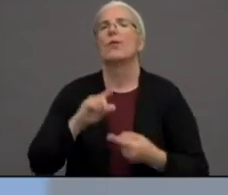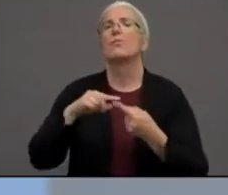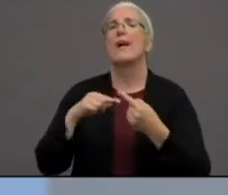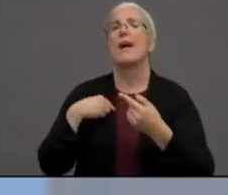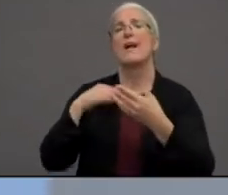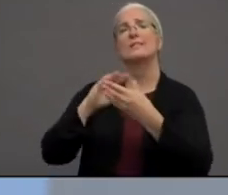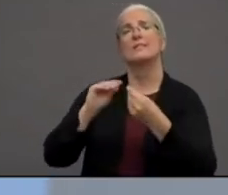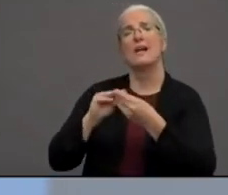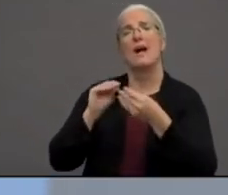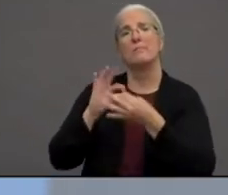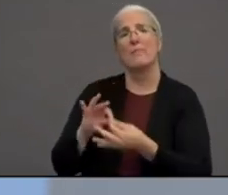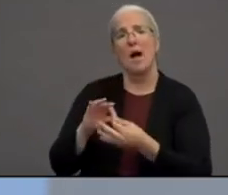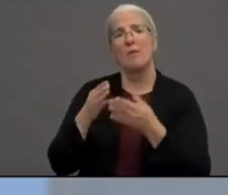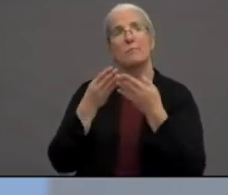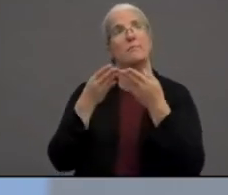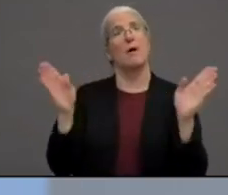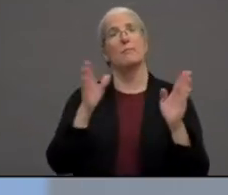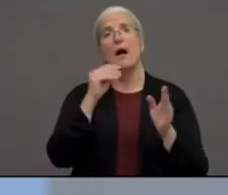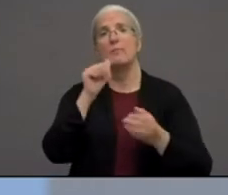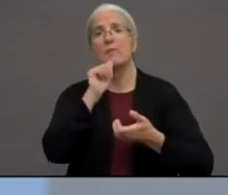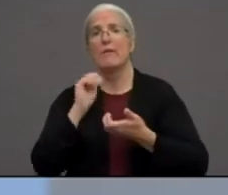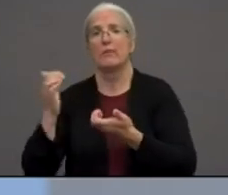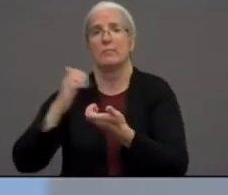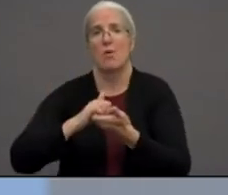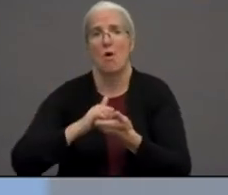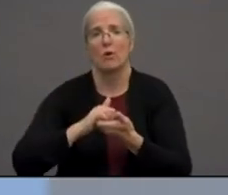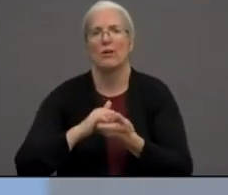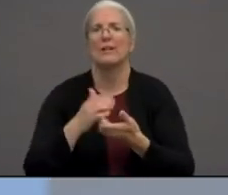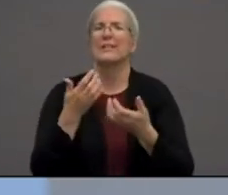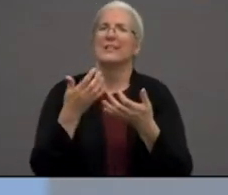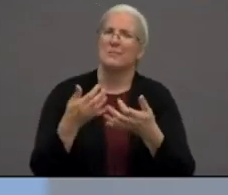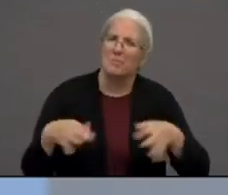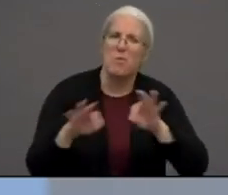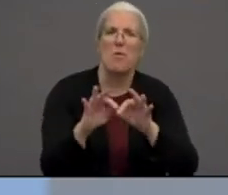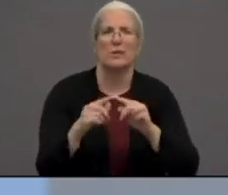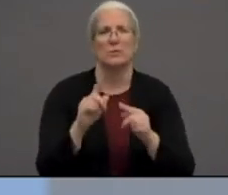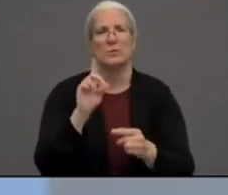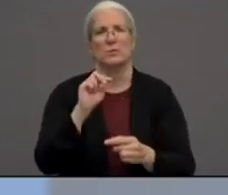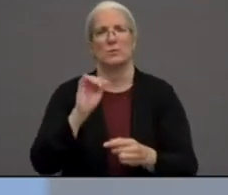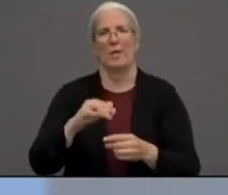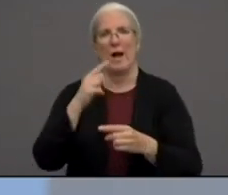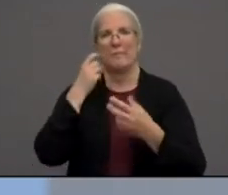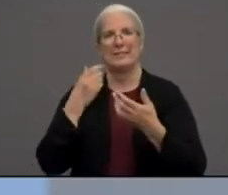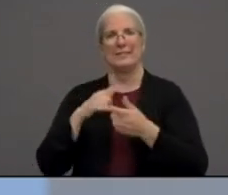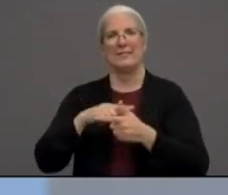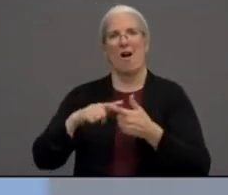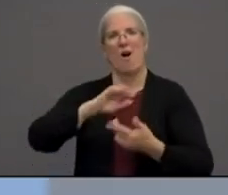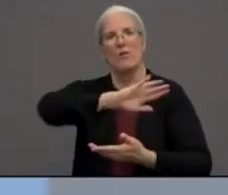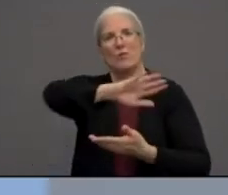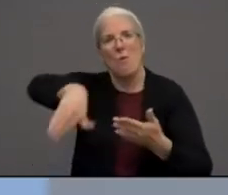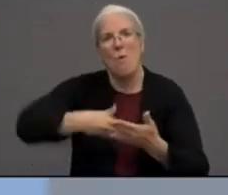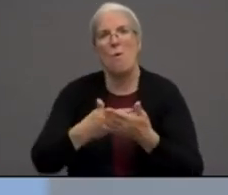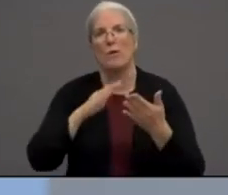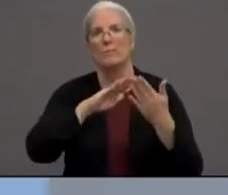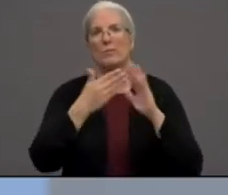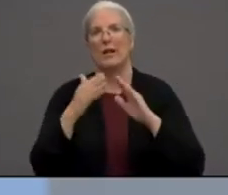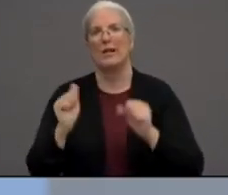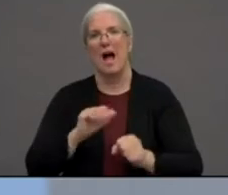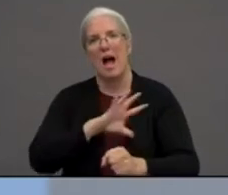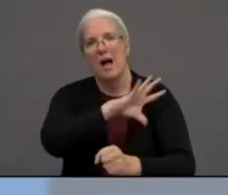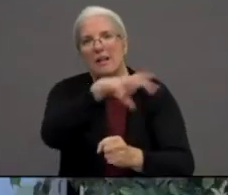the educational system, it's very important to do that because we just need to speed it up for the kids to be online.